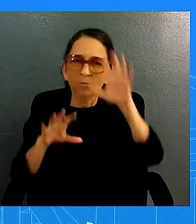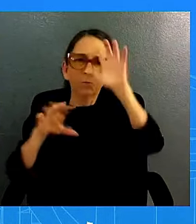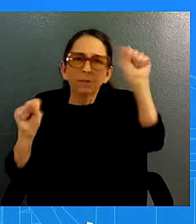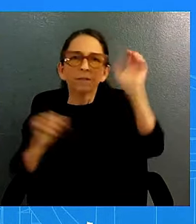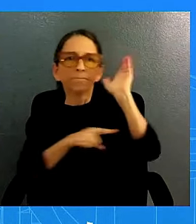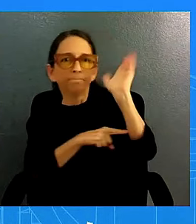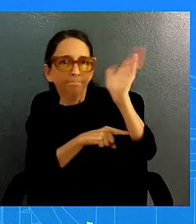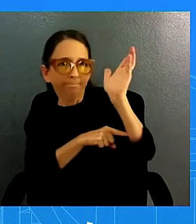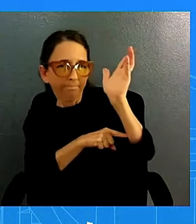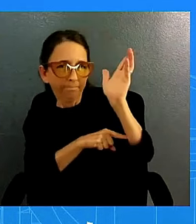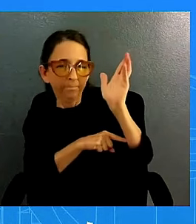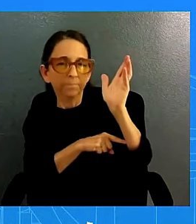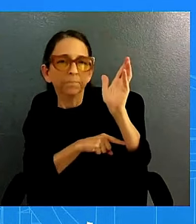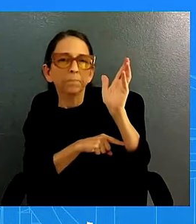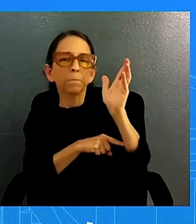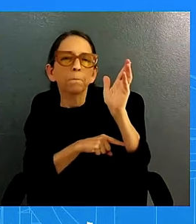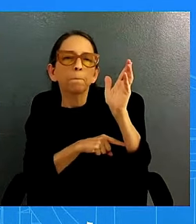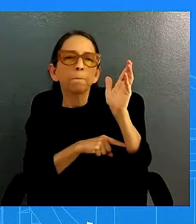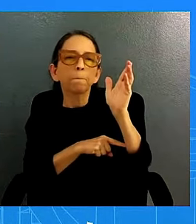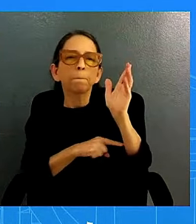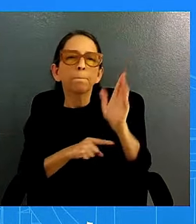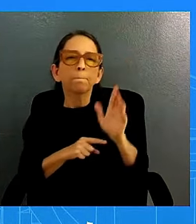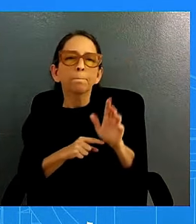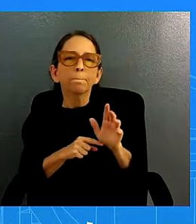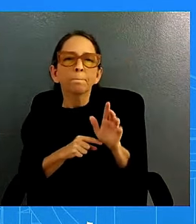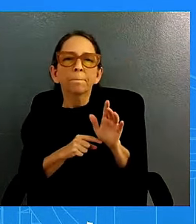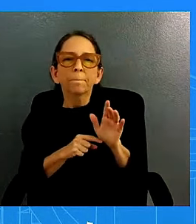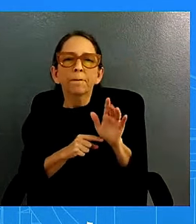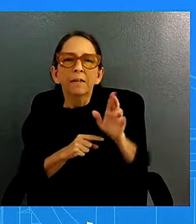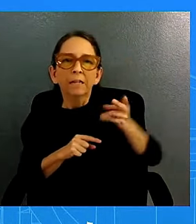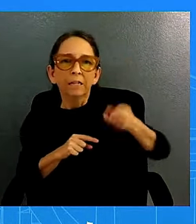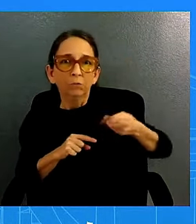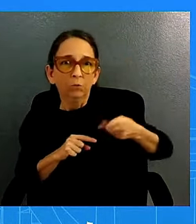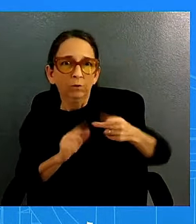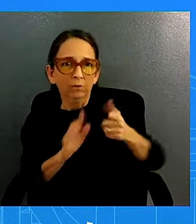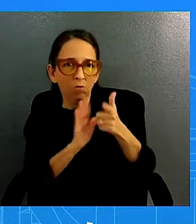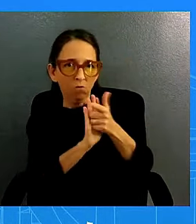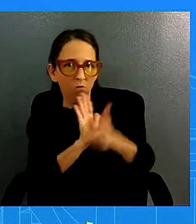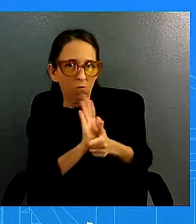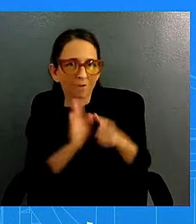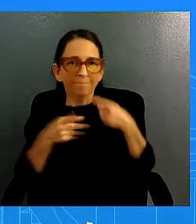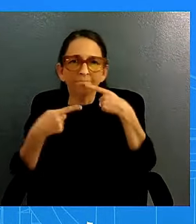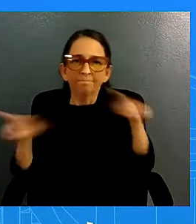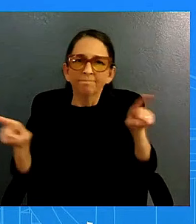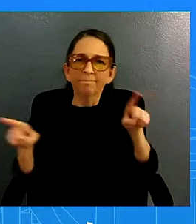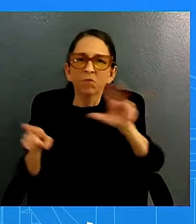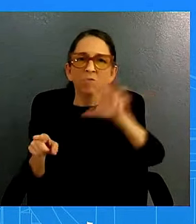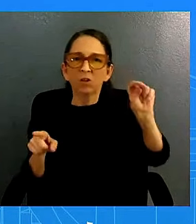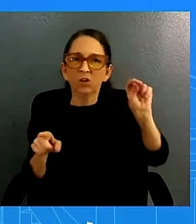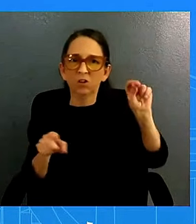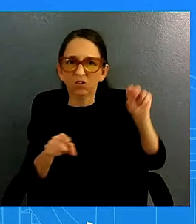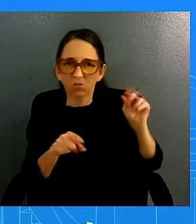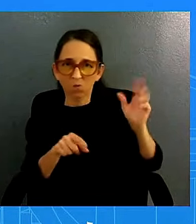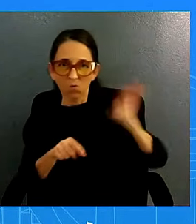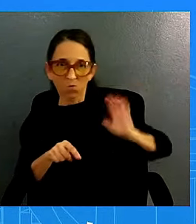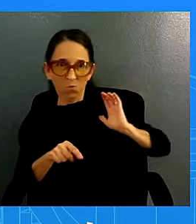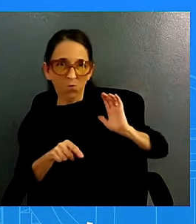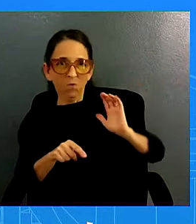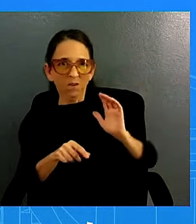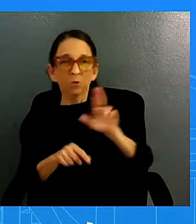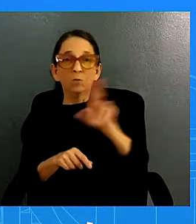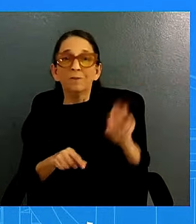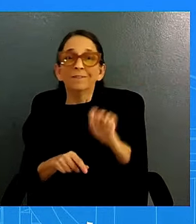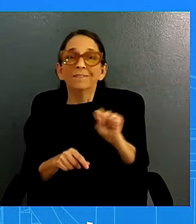introduced more than 30 years ago and let's not forget when he was senator there was no discussion about what